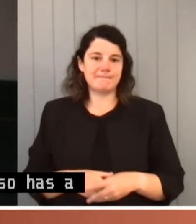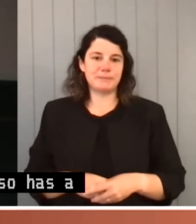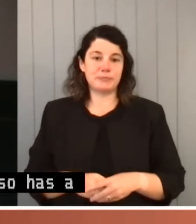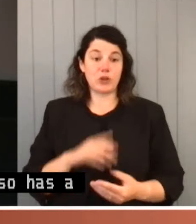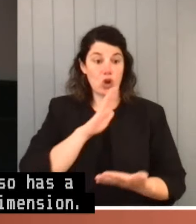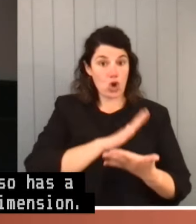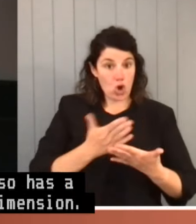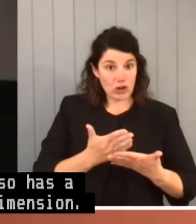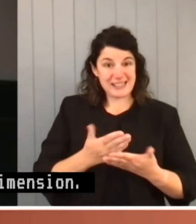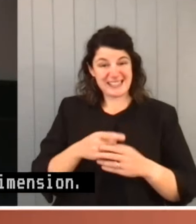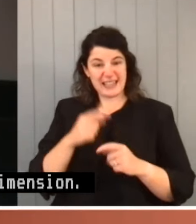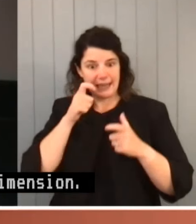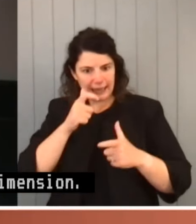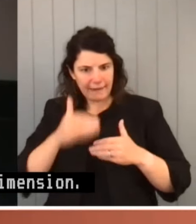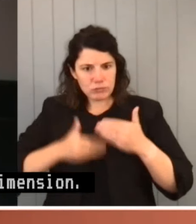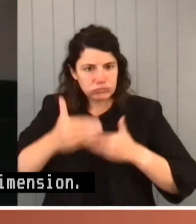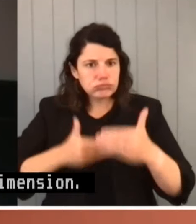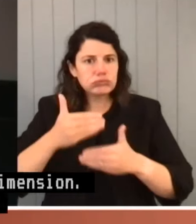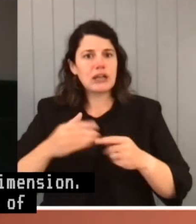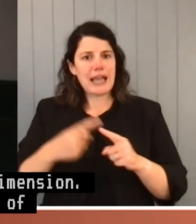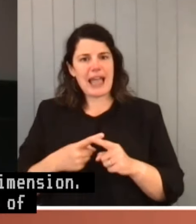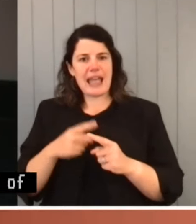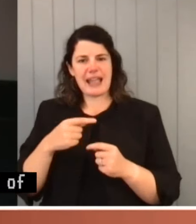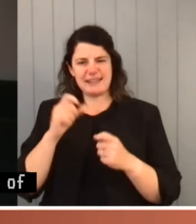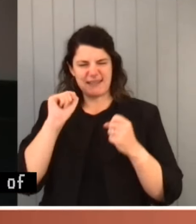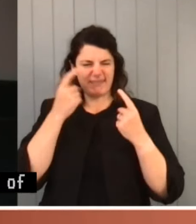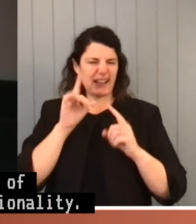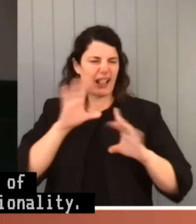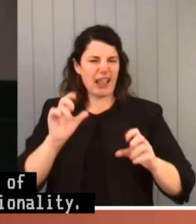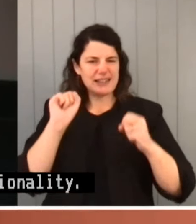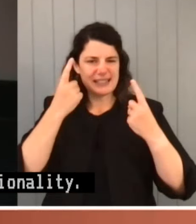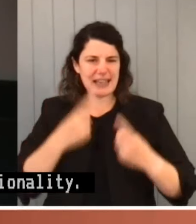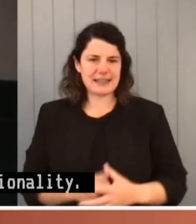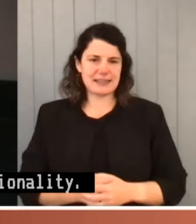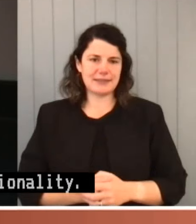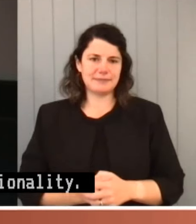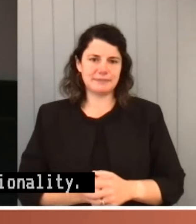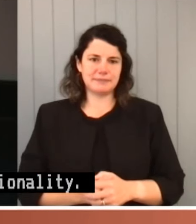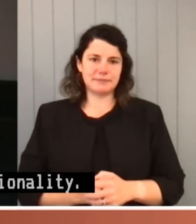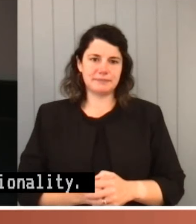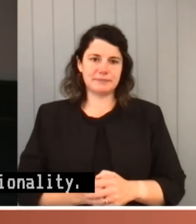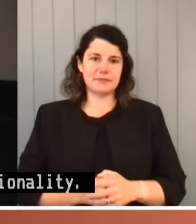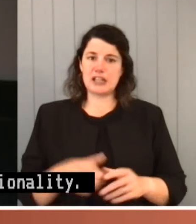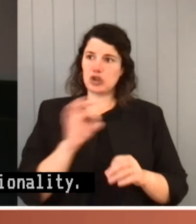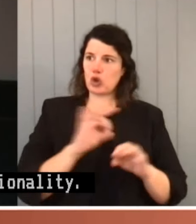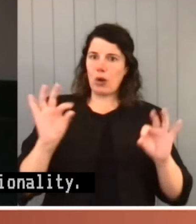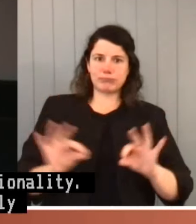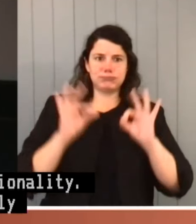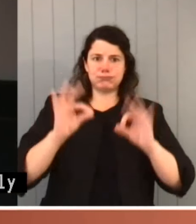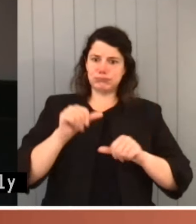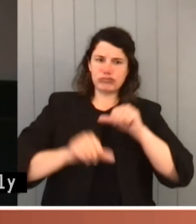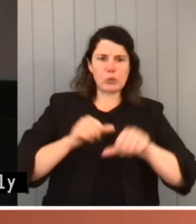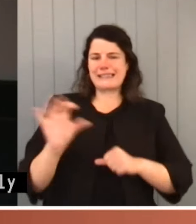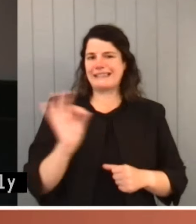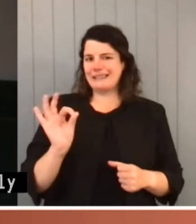diligence and rationality, but it does not unreasonably constrain. It is not a counsel of perfection. It allows